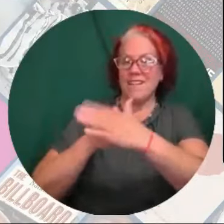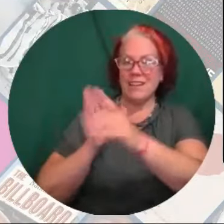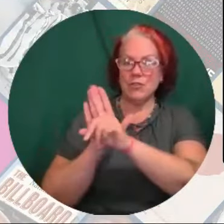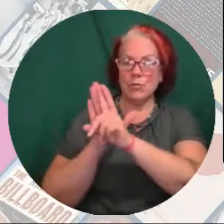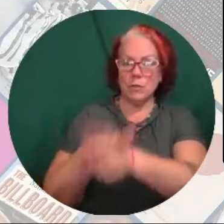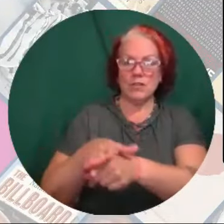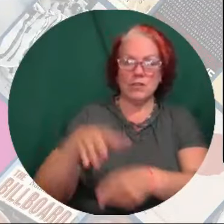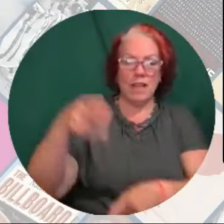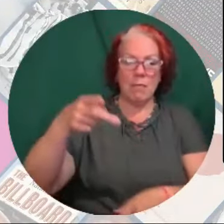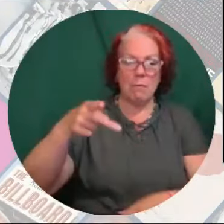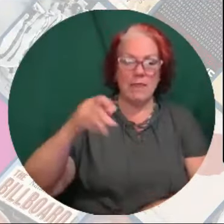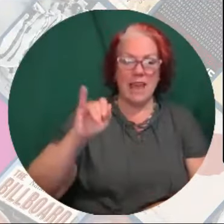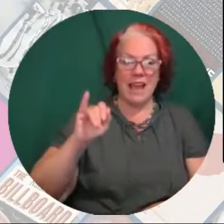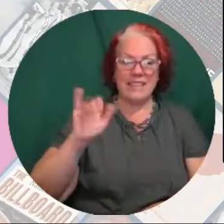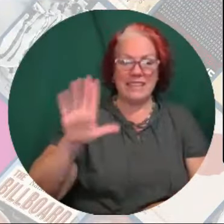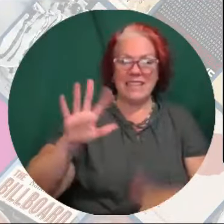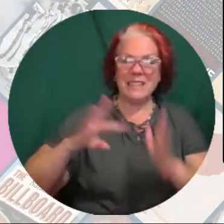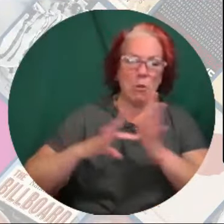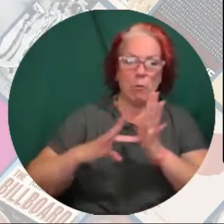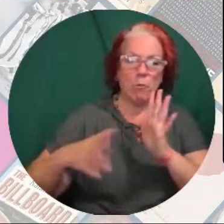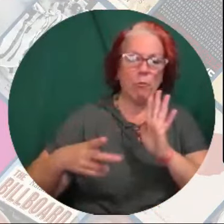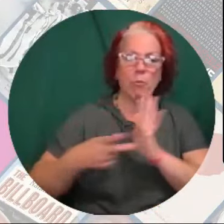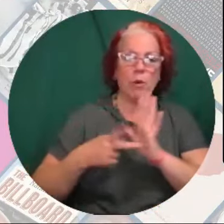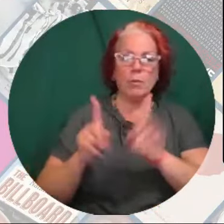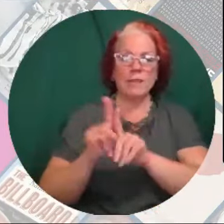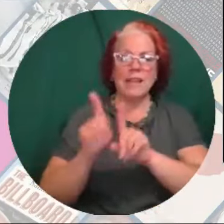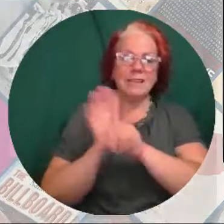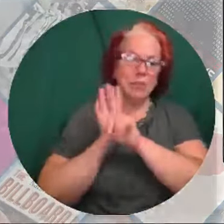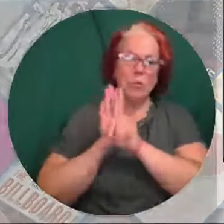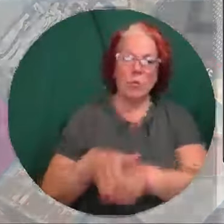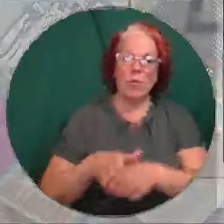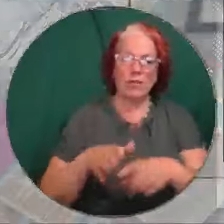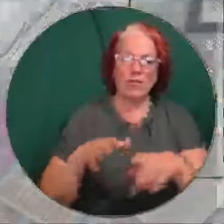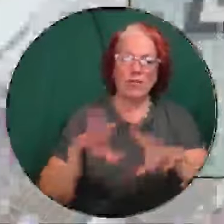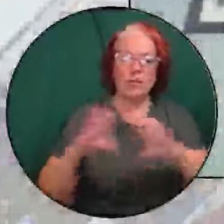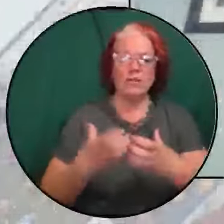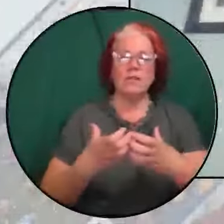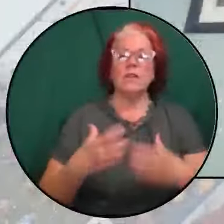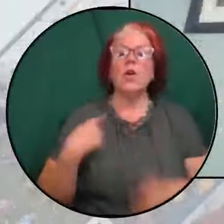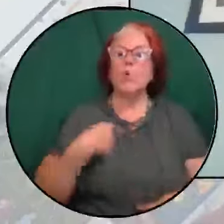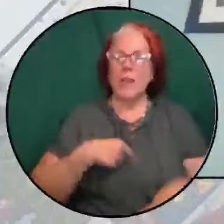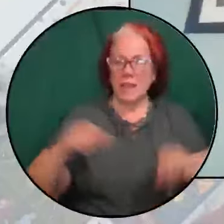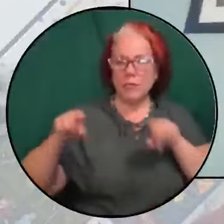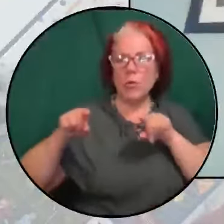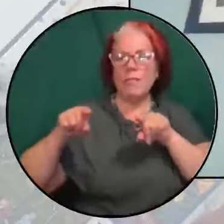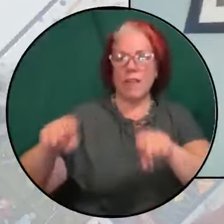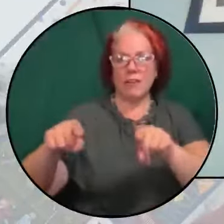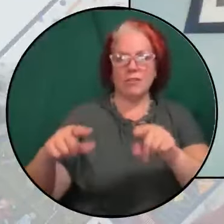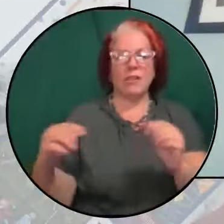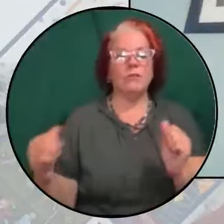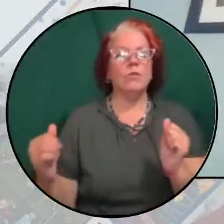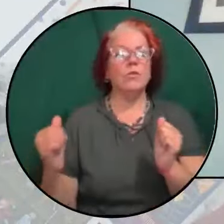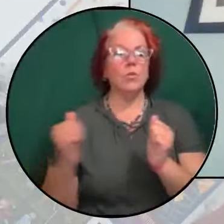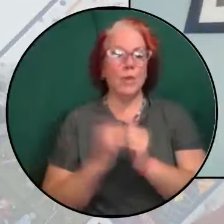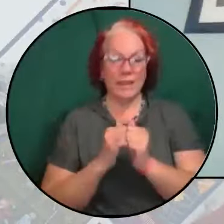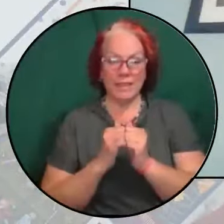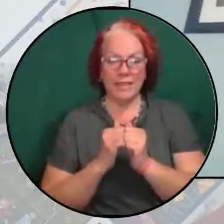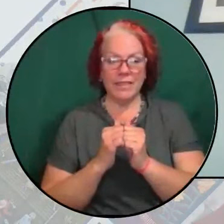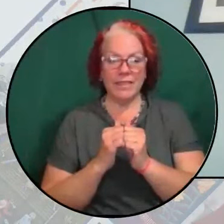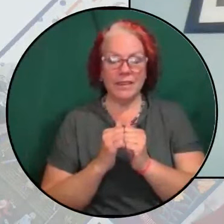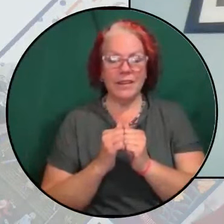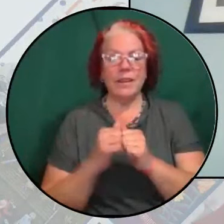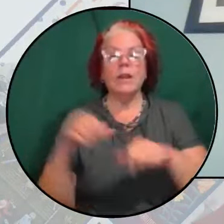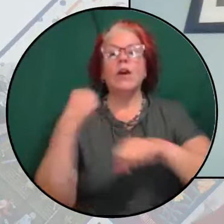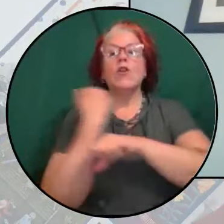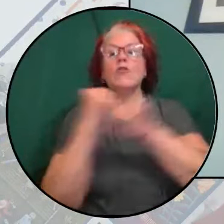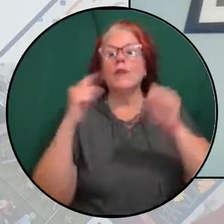PIC's purpose as a repressive force, we have to align ourselves with the freedom